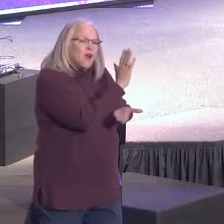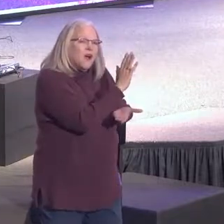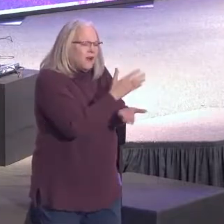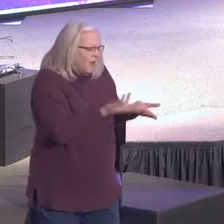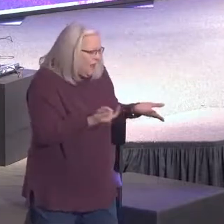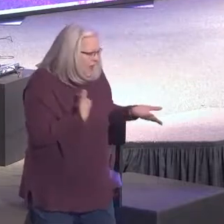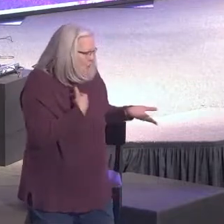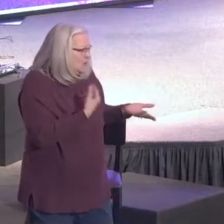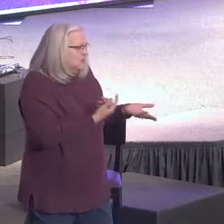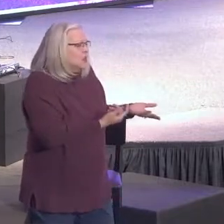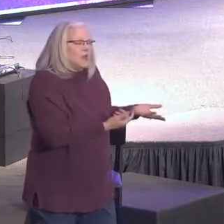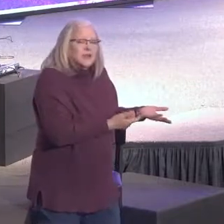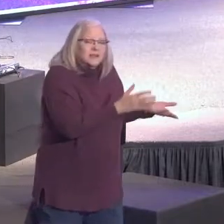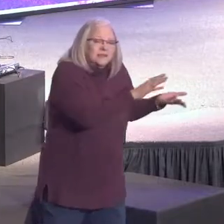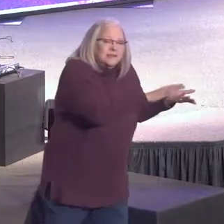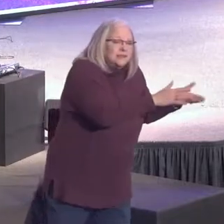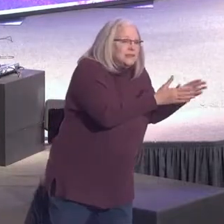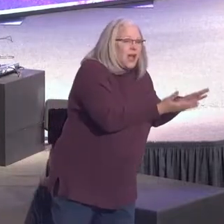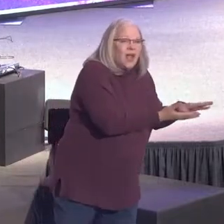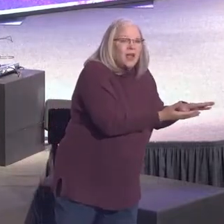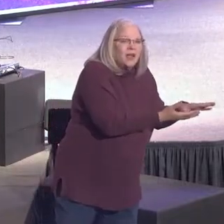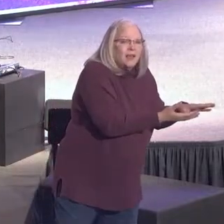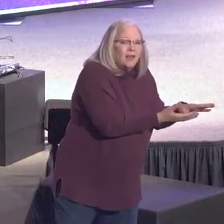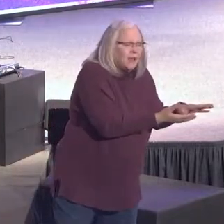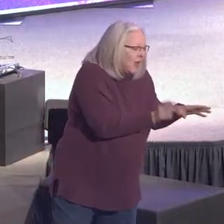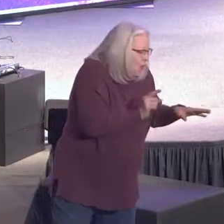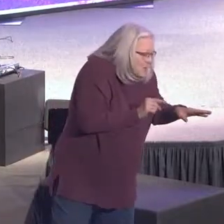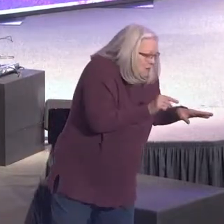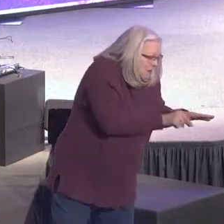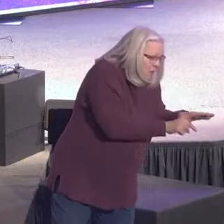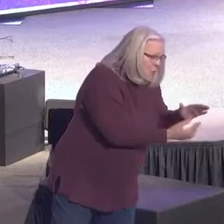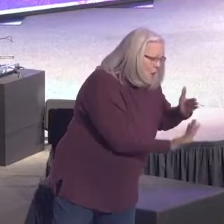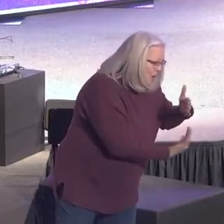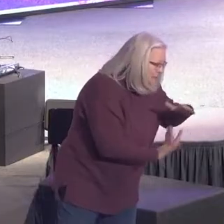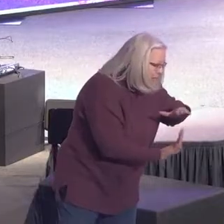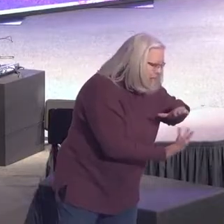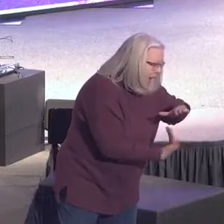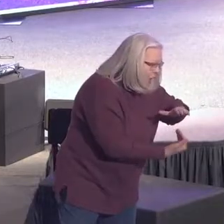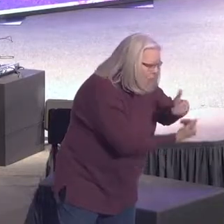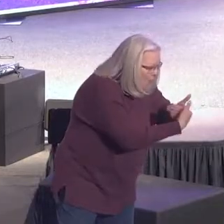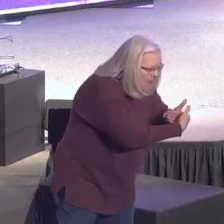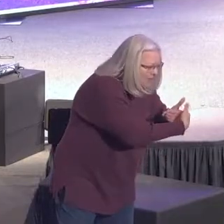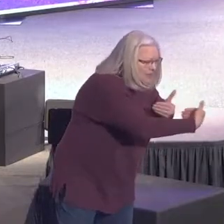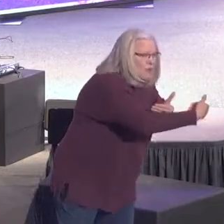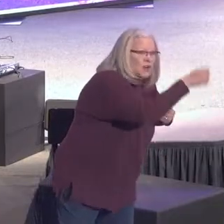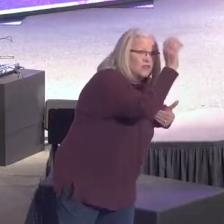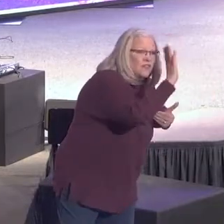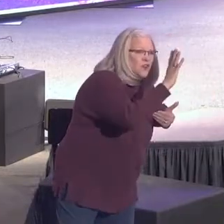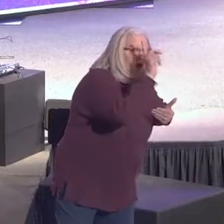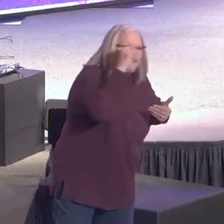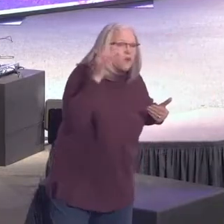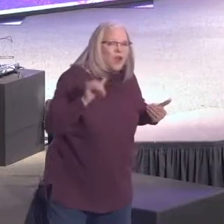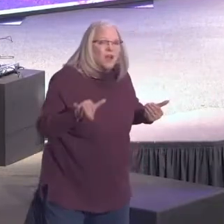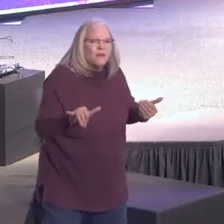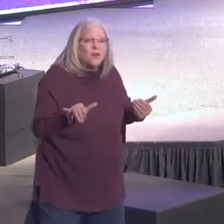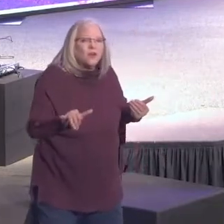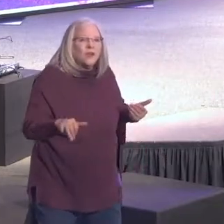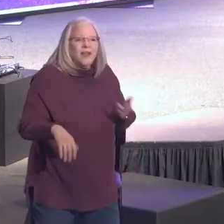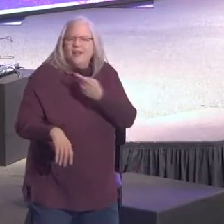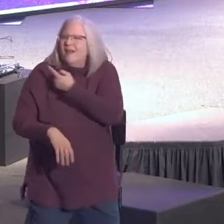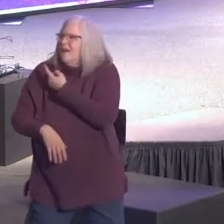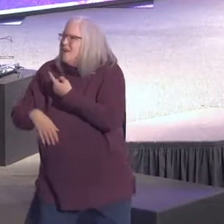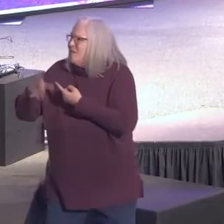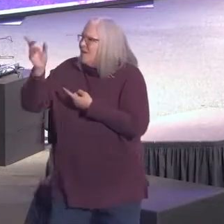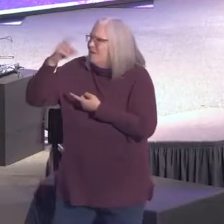I was perishing. I was heading for hell. An eternal separation from God. to me, the cross was foolishness.